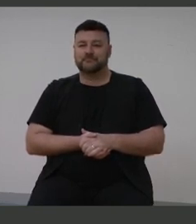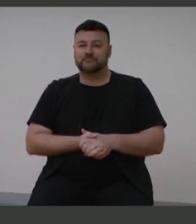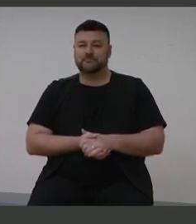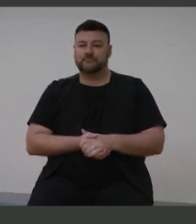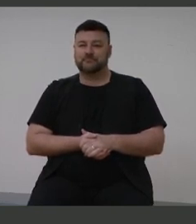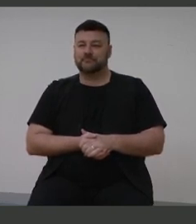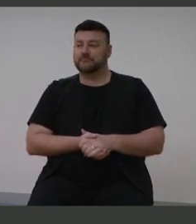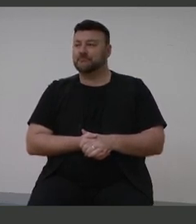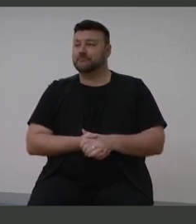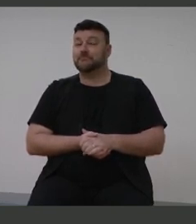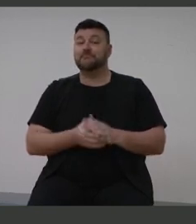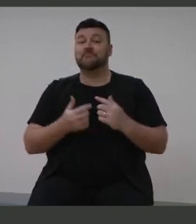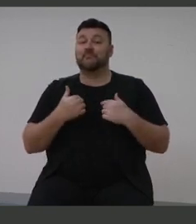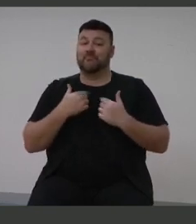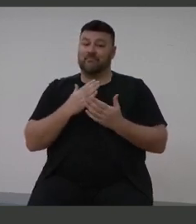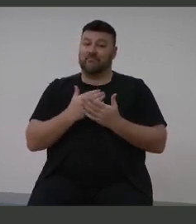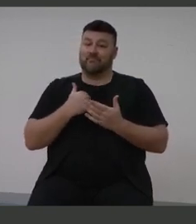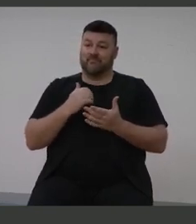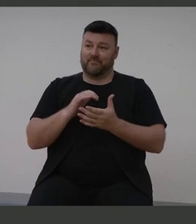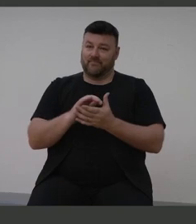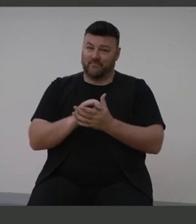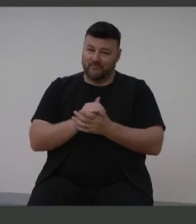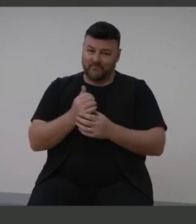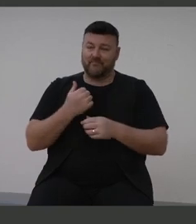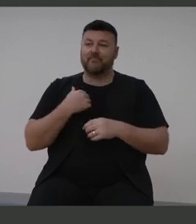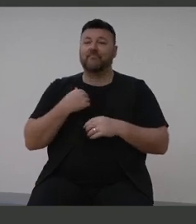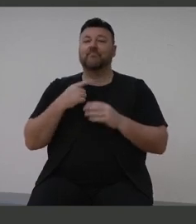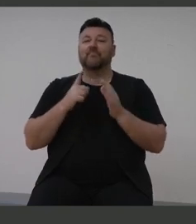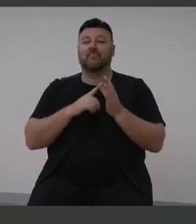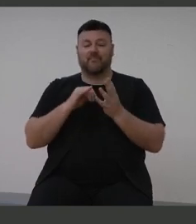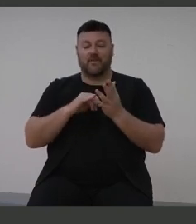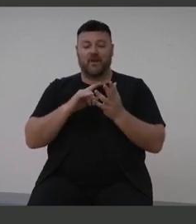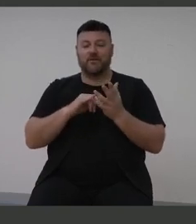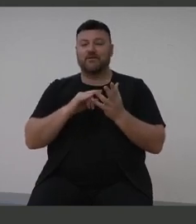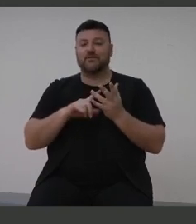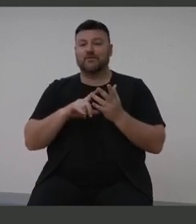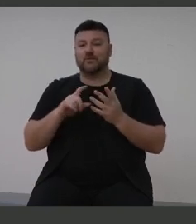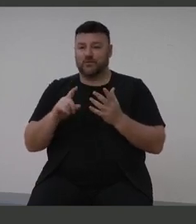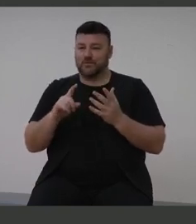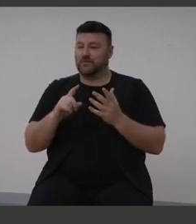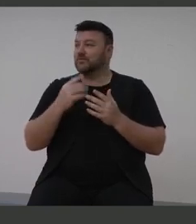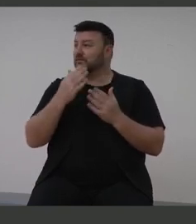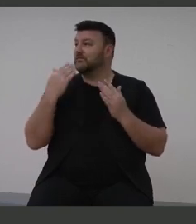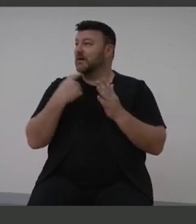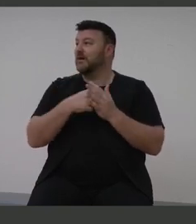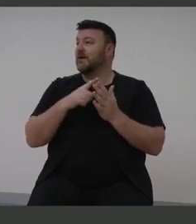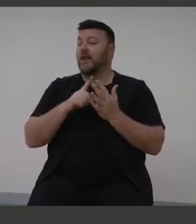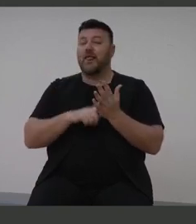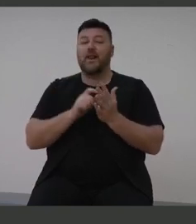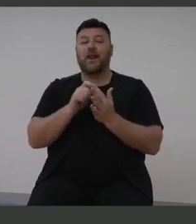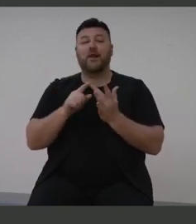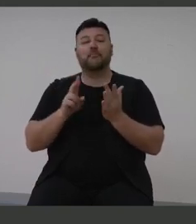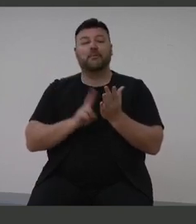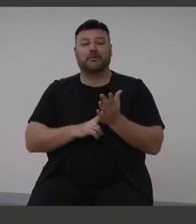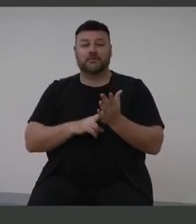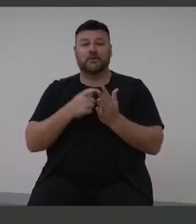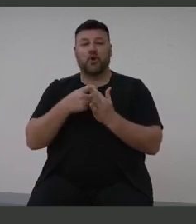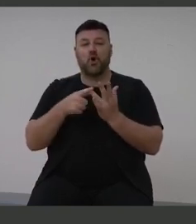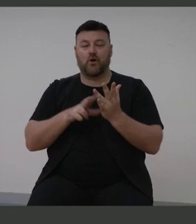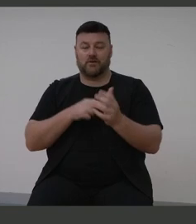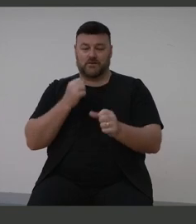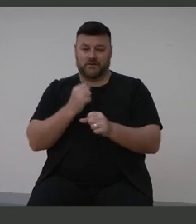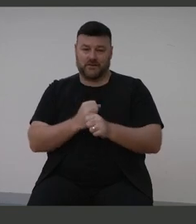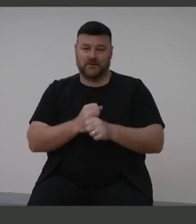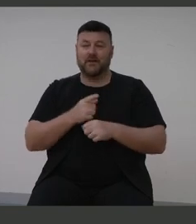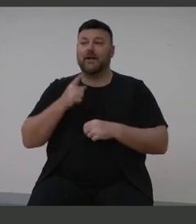It is my real pleasure now to introduce Associate Professor Kelvin Kong. Kelvin is from the Warramai people of Port Stephens.